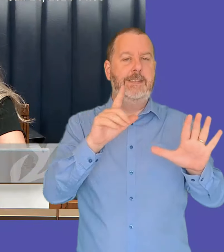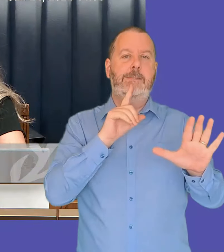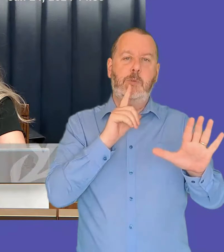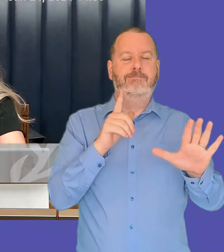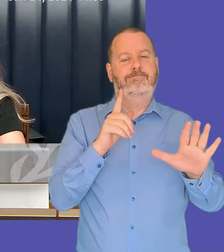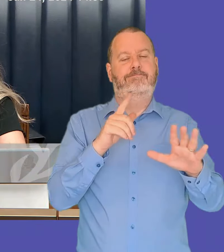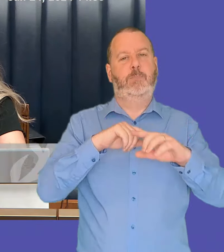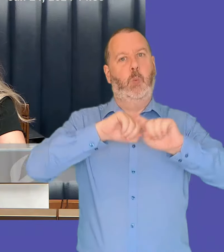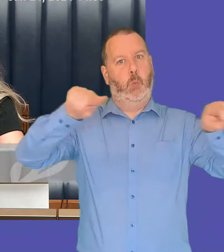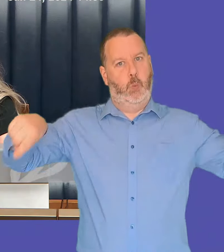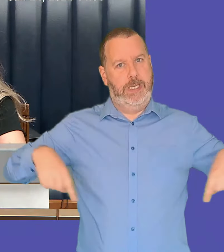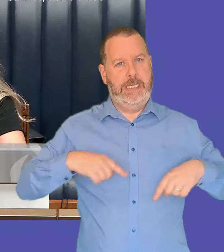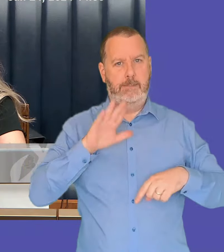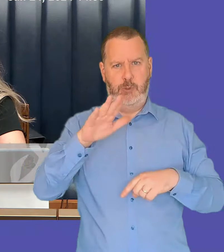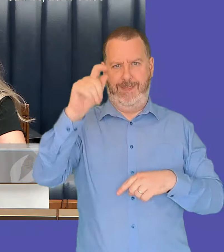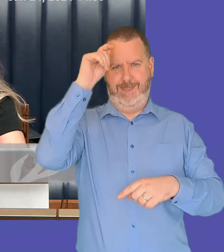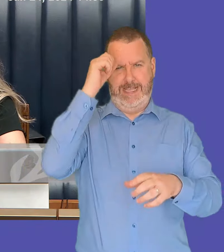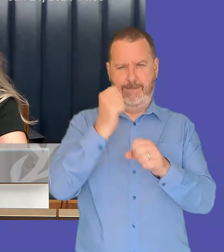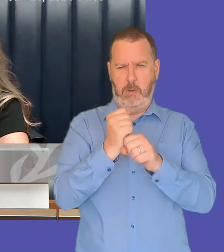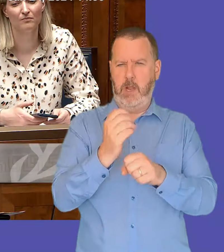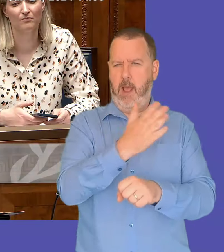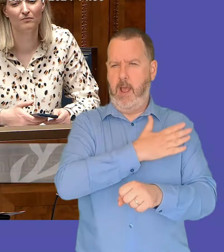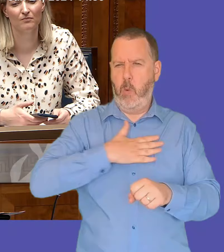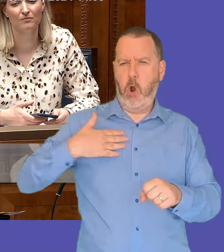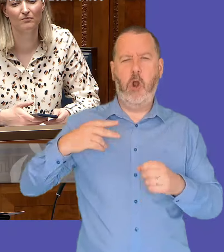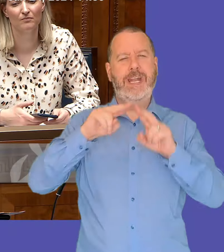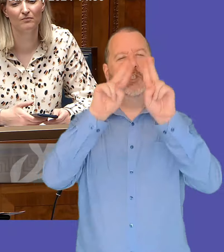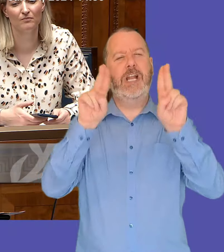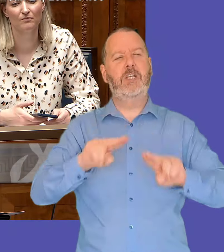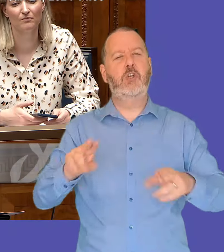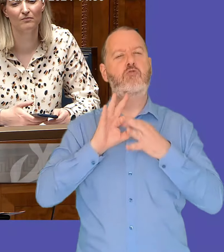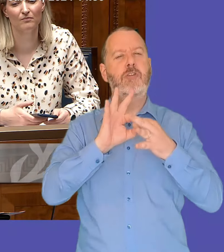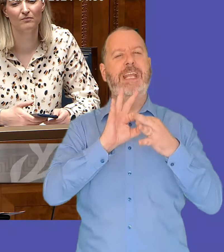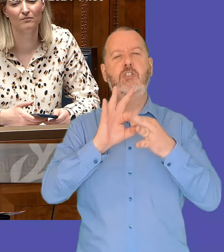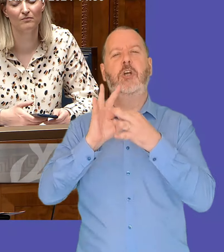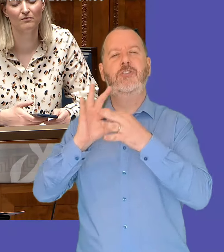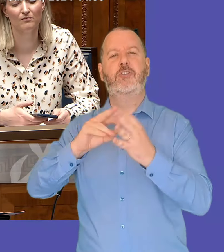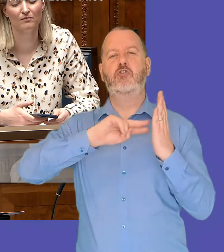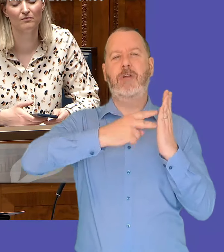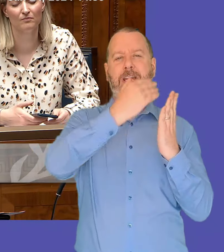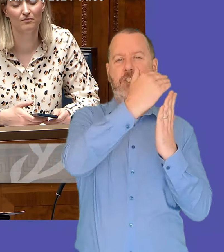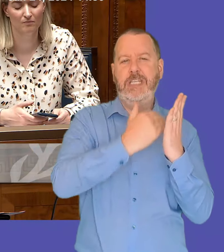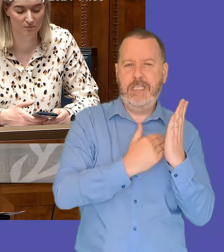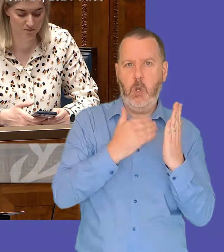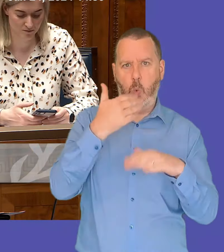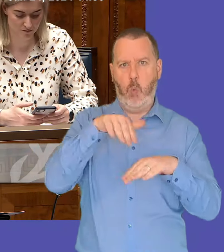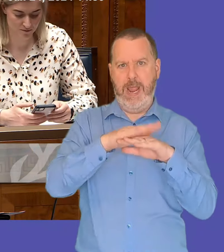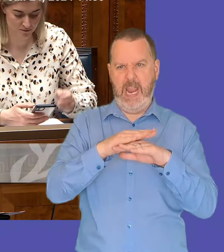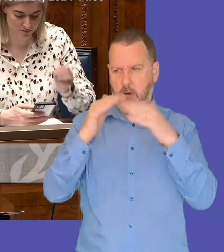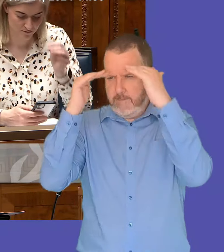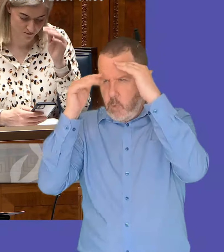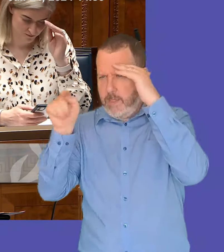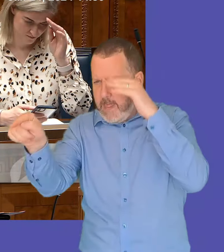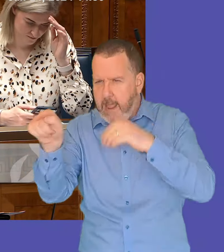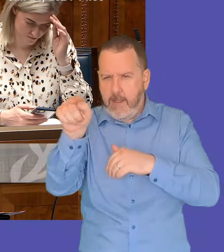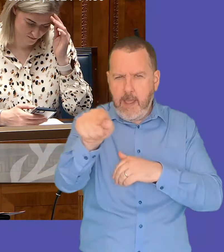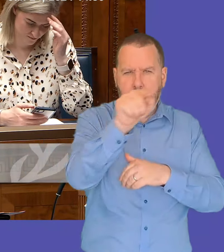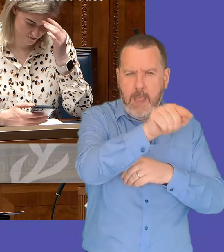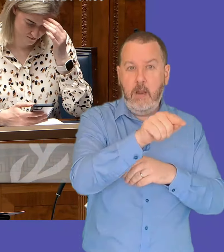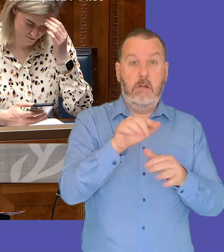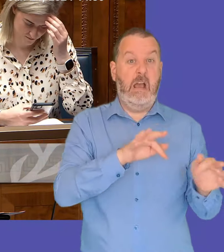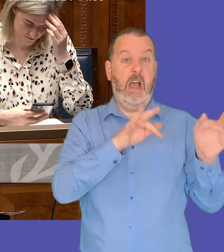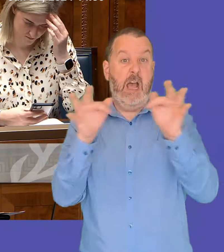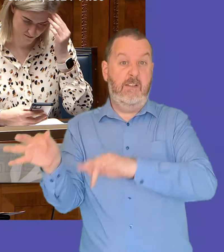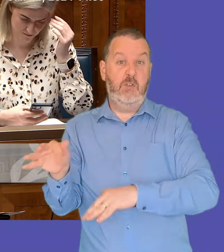even ourselves our own international relationship strategy where we're at where we're targeting and obviously in a post-brexit world as well um